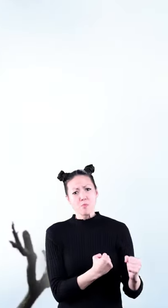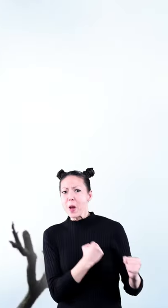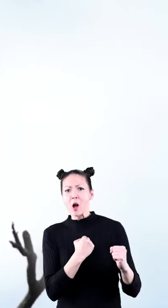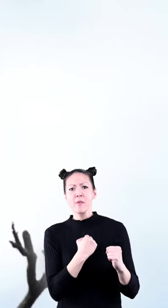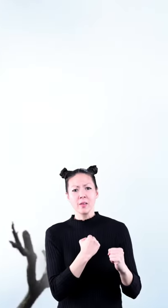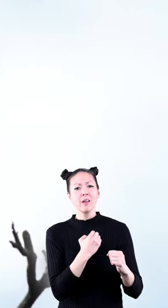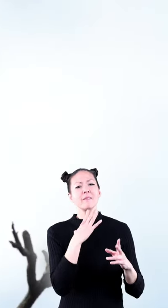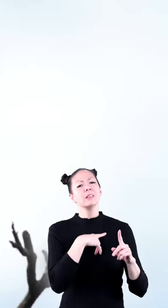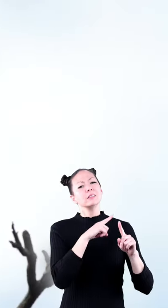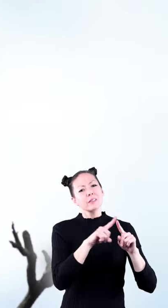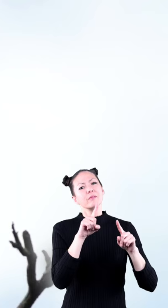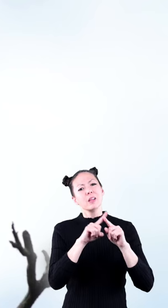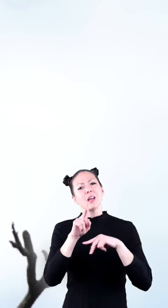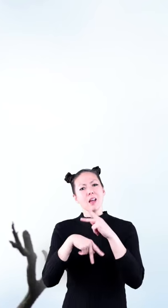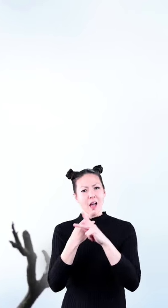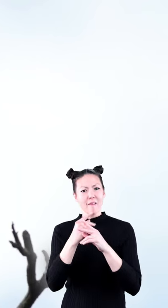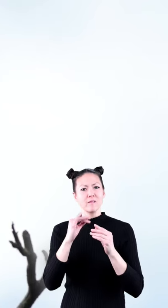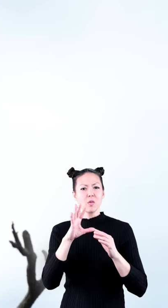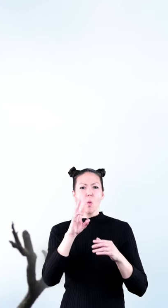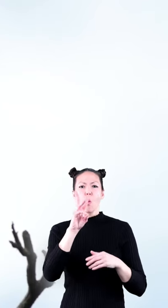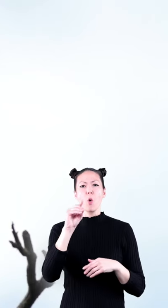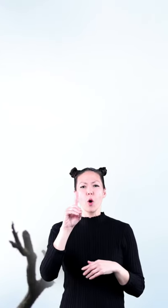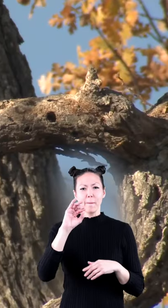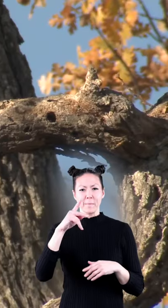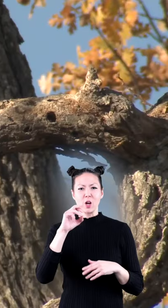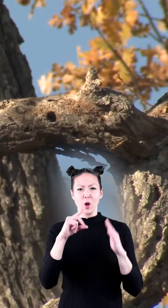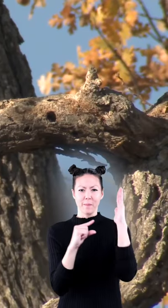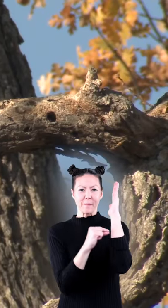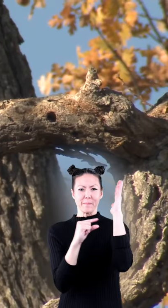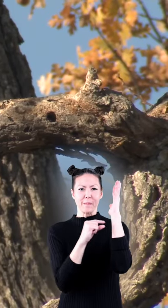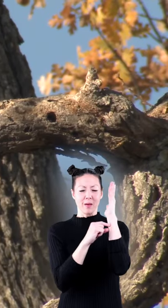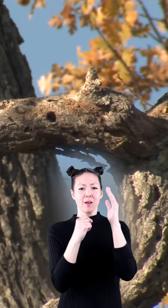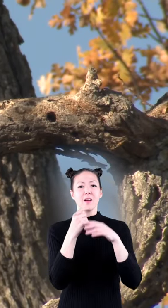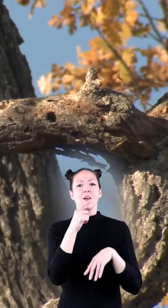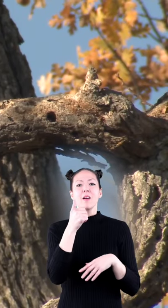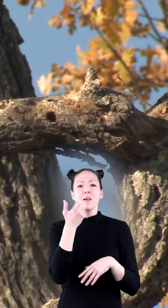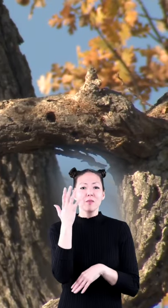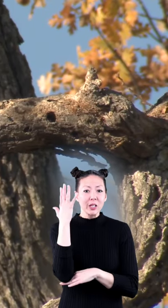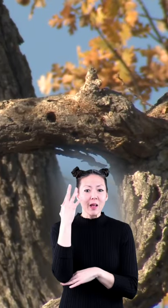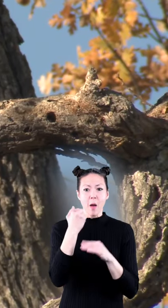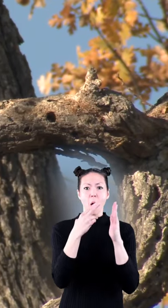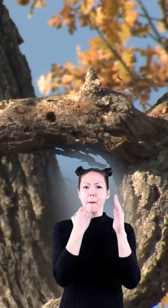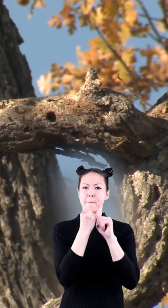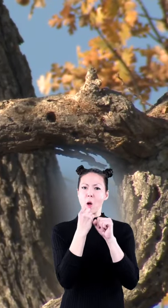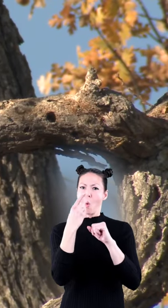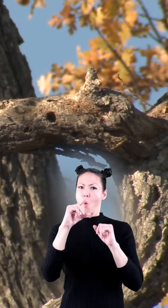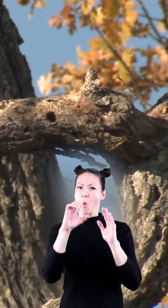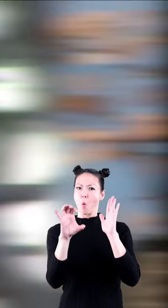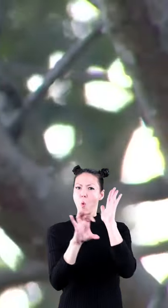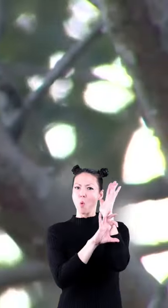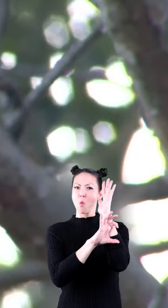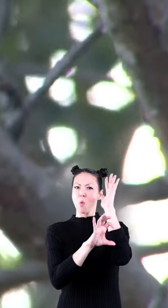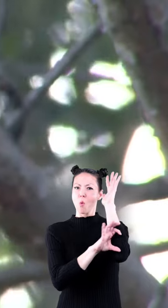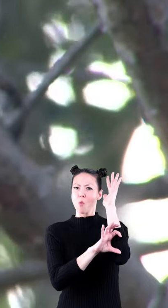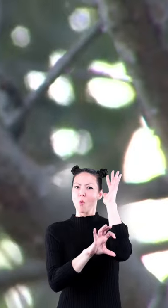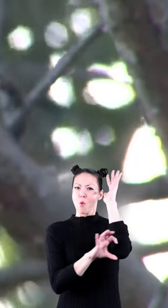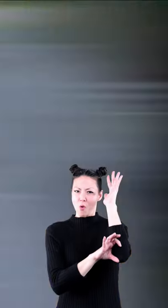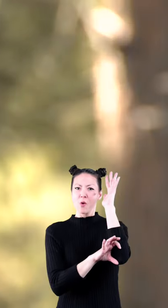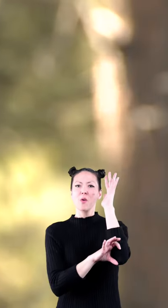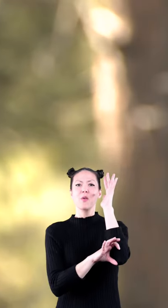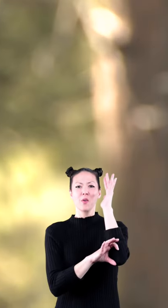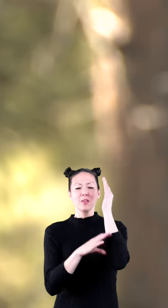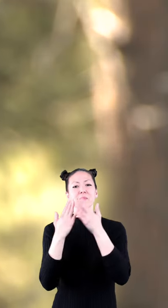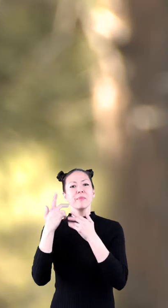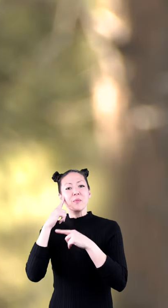there are several different types of woodpeckers acorn woodpeckers make holes in trees utility poles